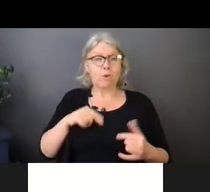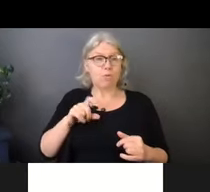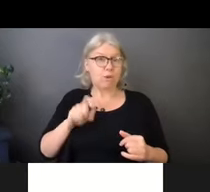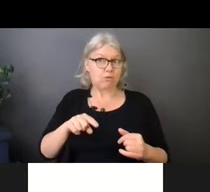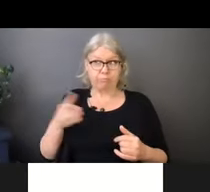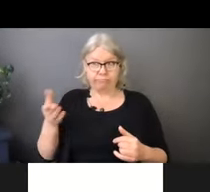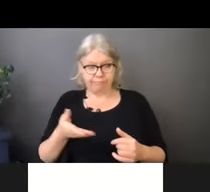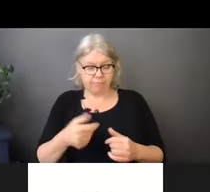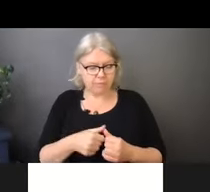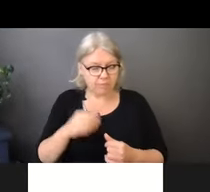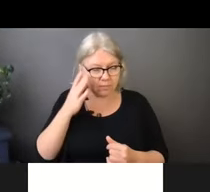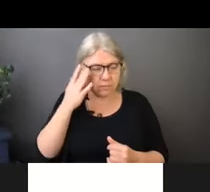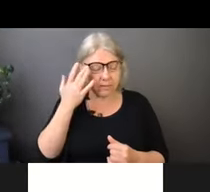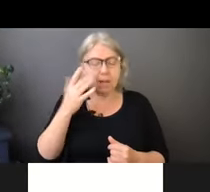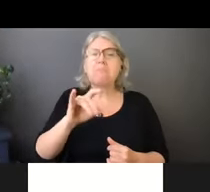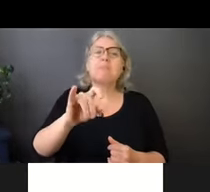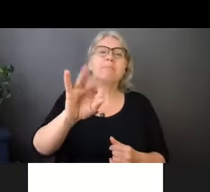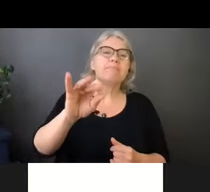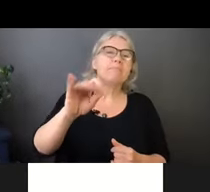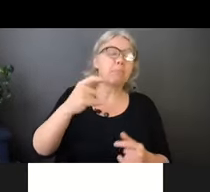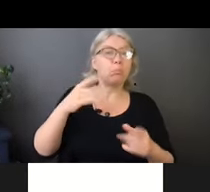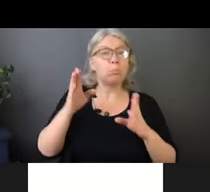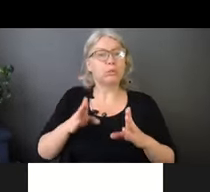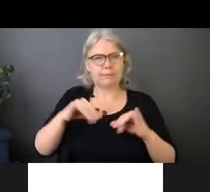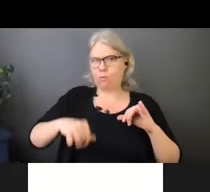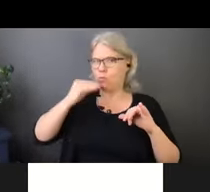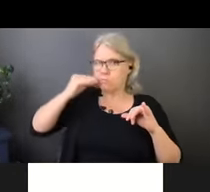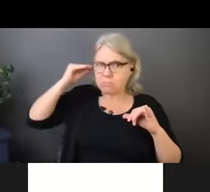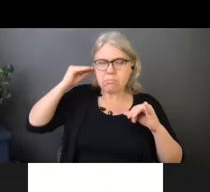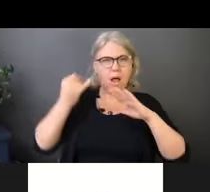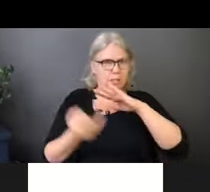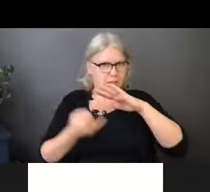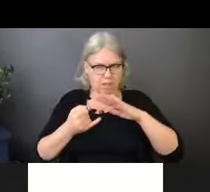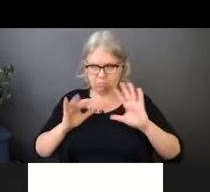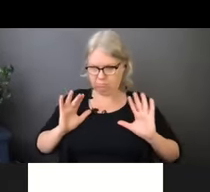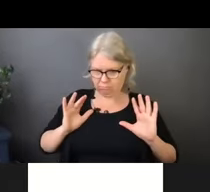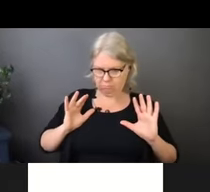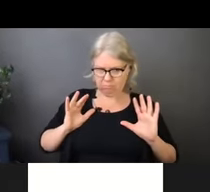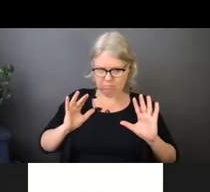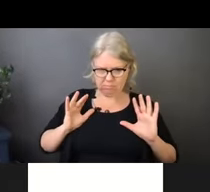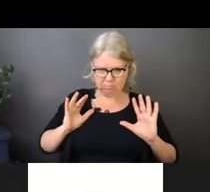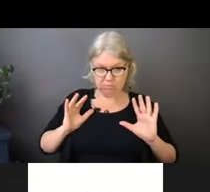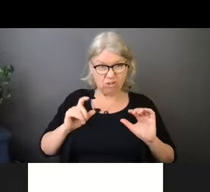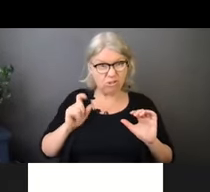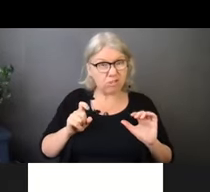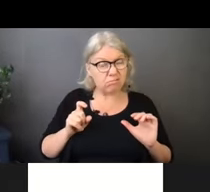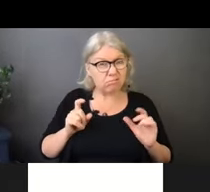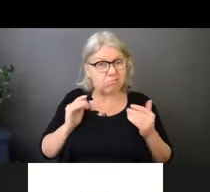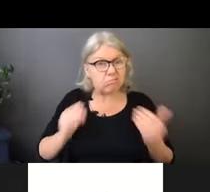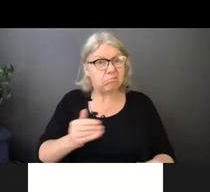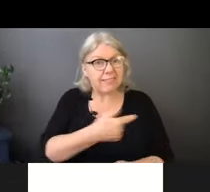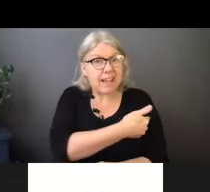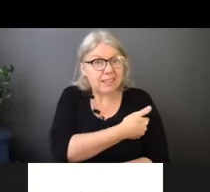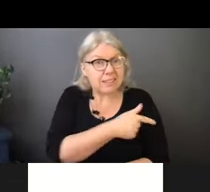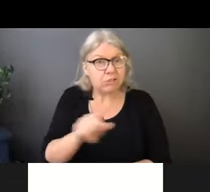are self isolating, um, should you plan to get the vaccine if you're not going out?